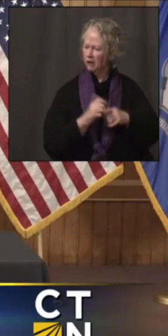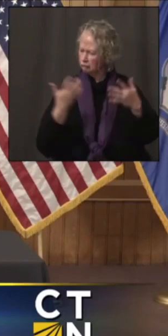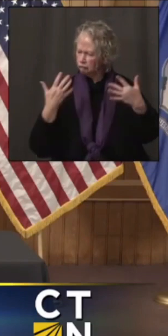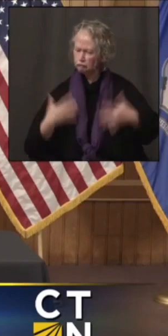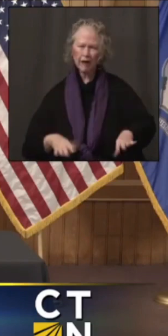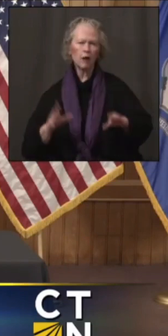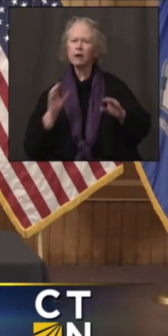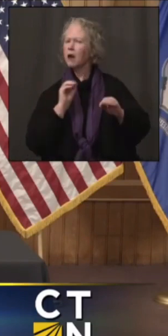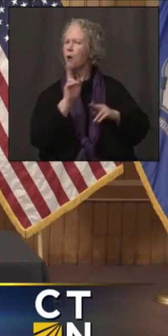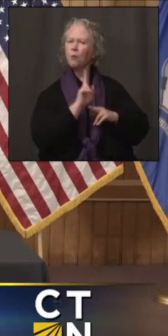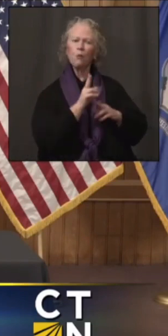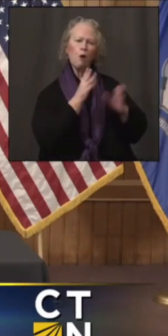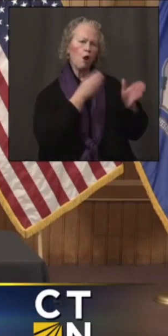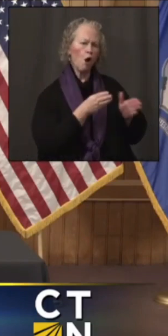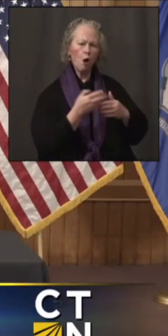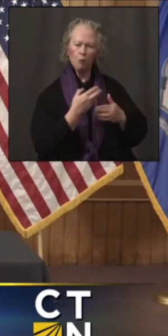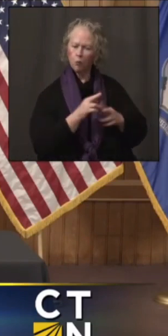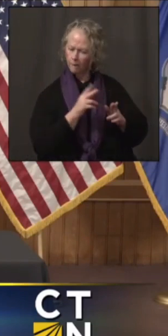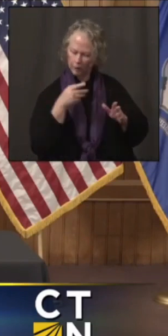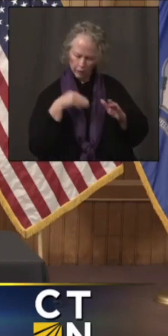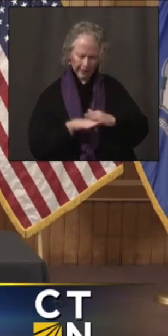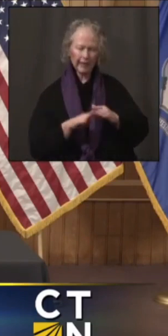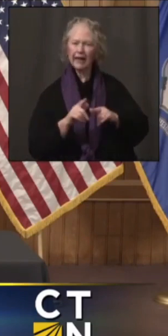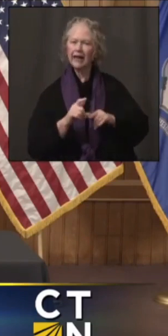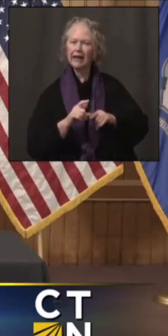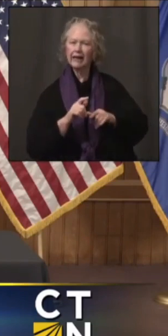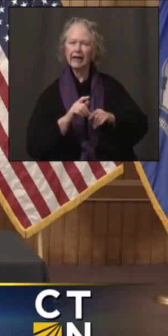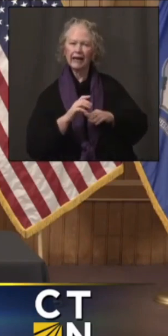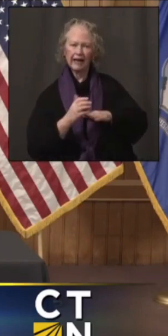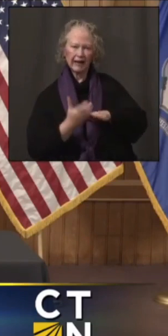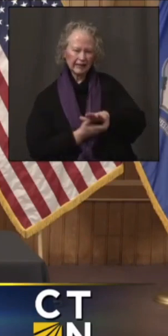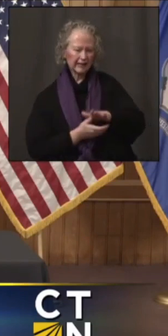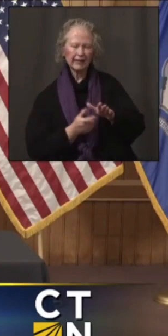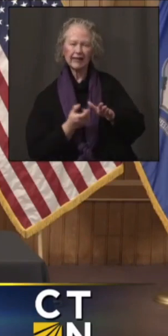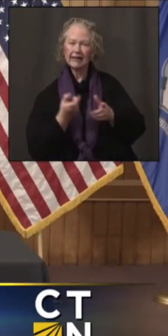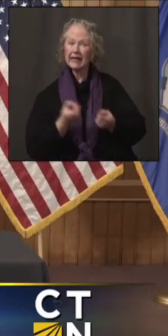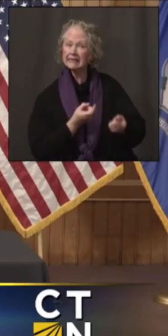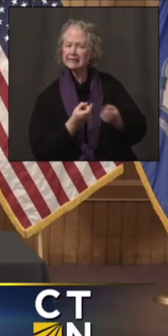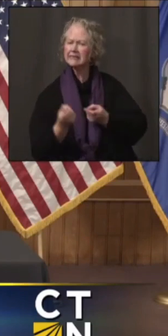locker rooms. All they do is put on their skates and, and they're out there.